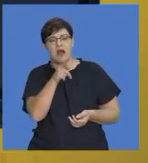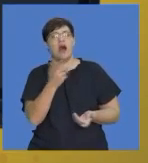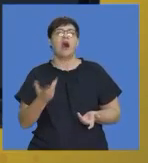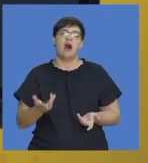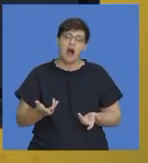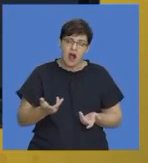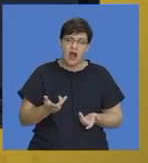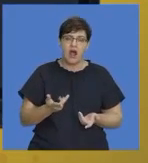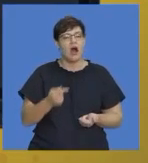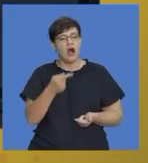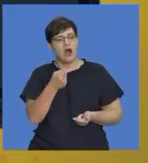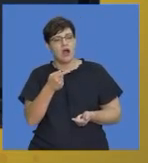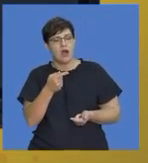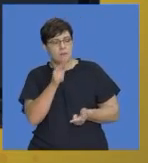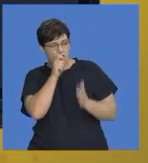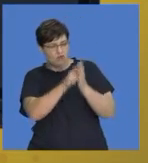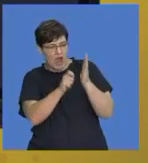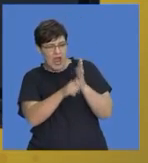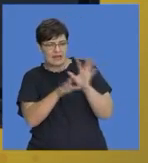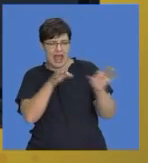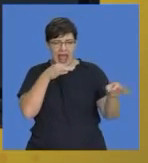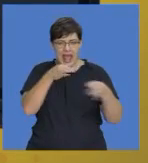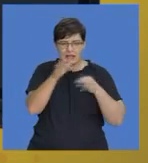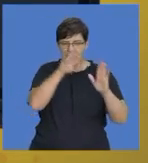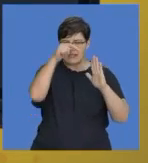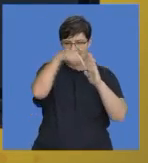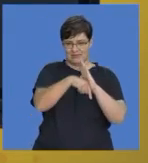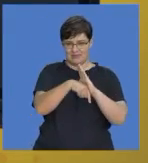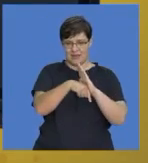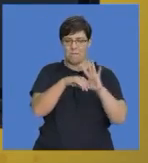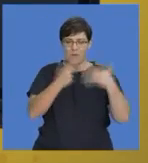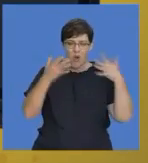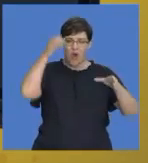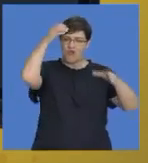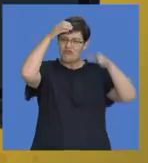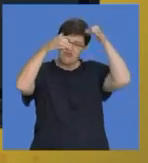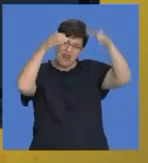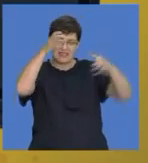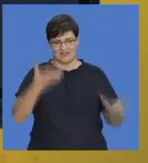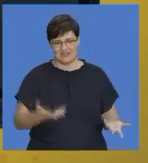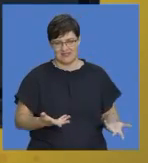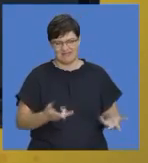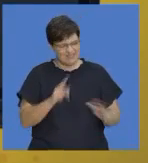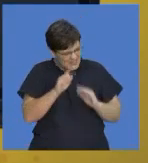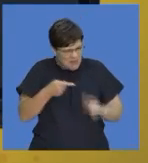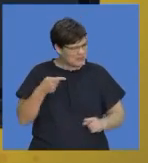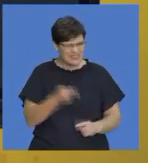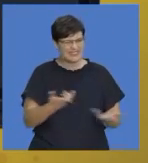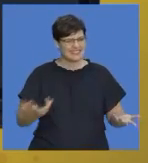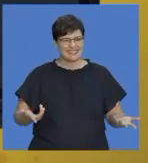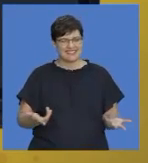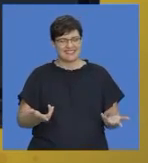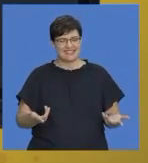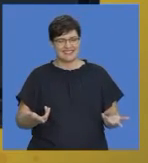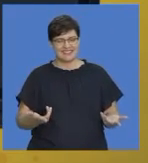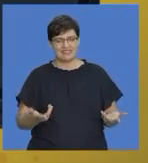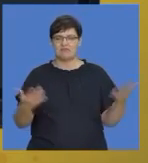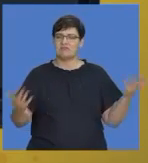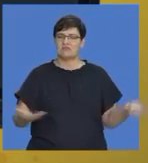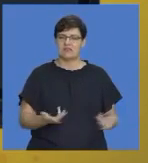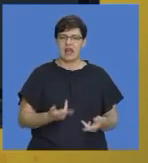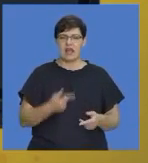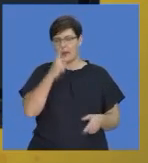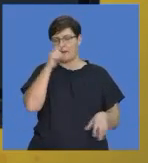things when you are writing. Be a bit creative. That's what creative writing is all about. If you are talking about bees,